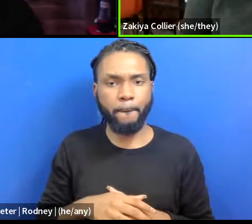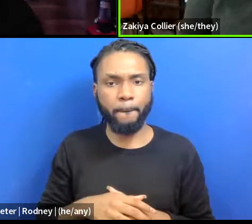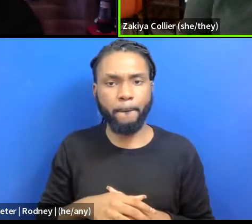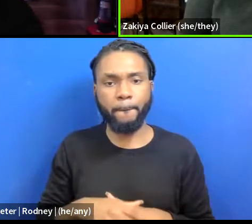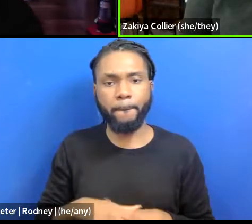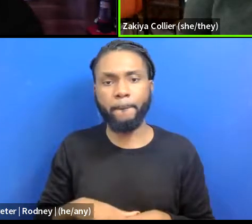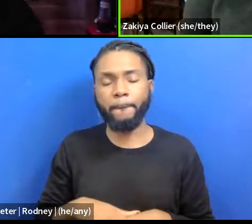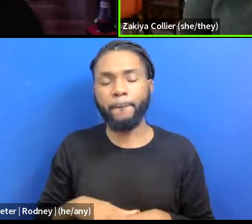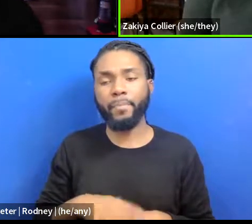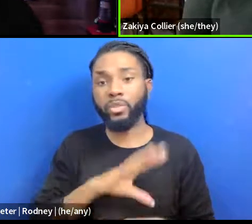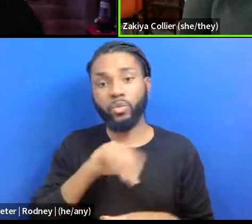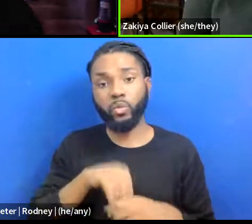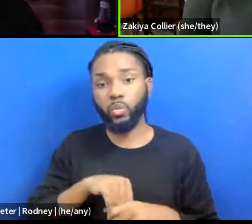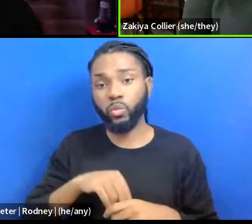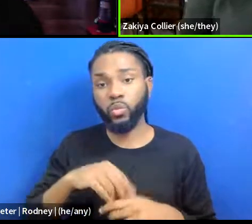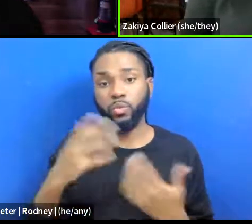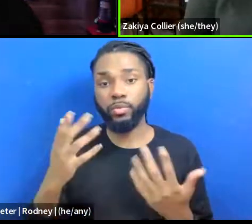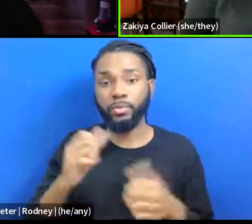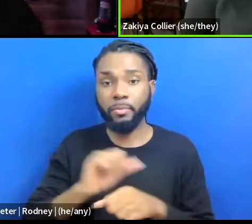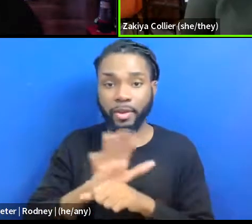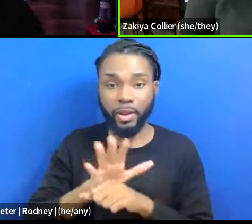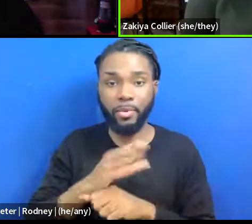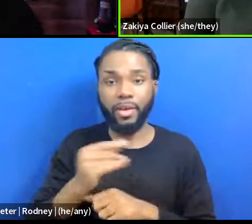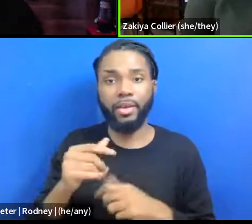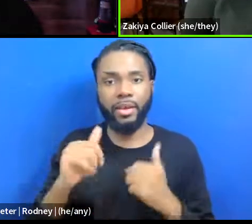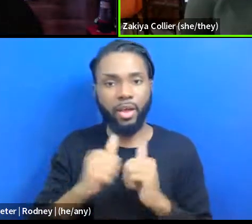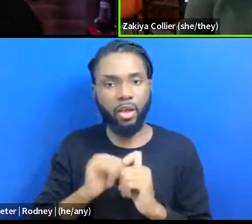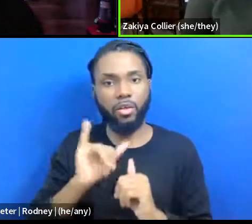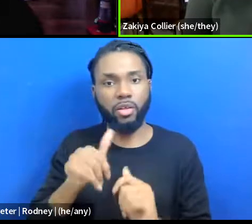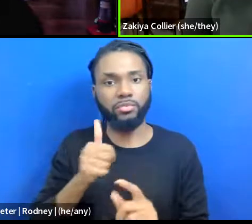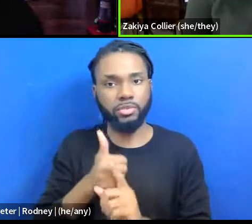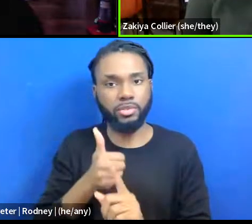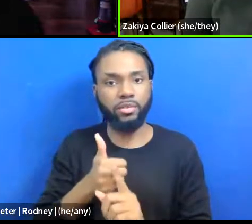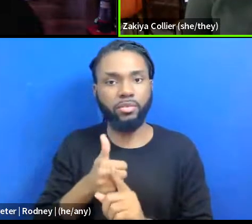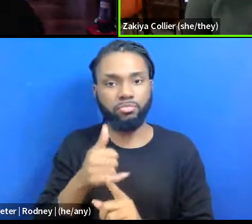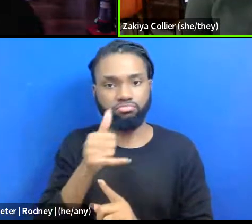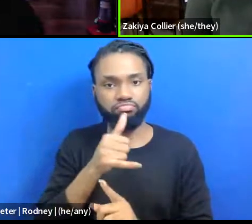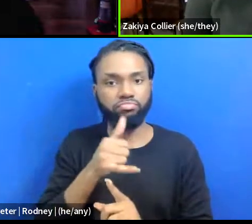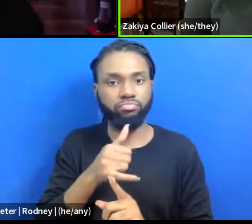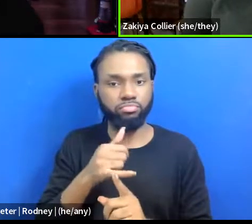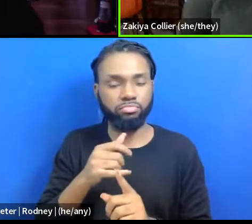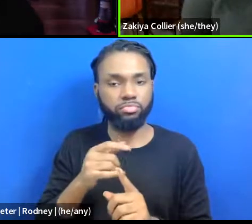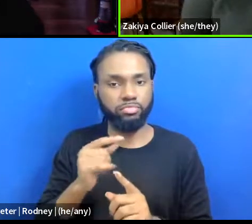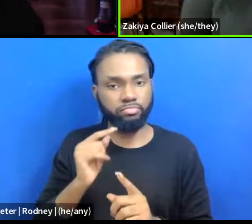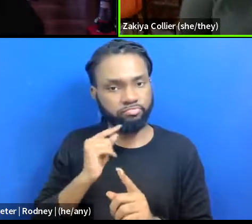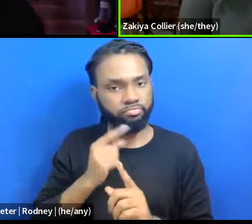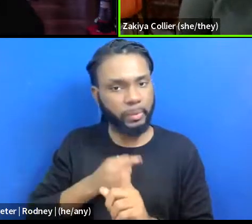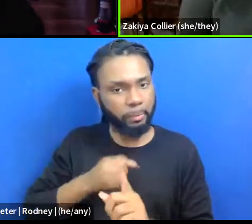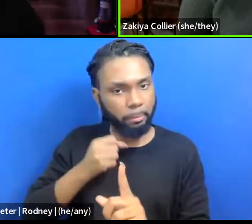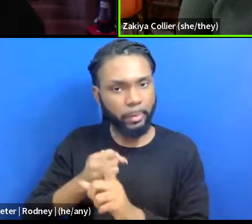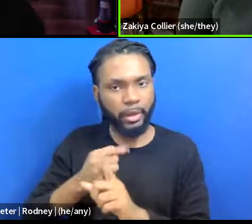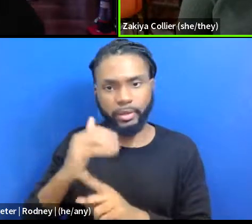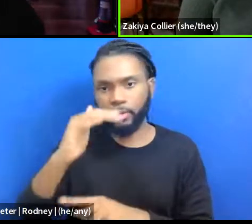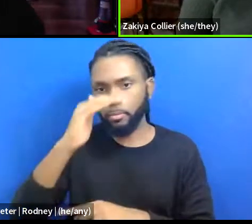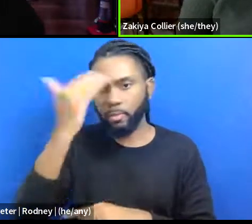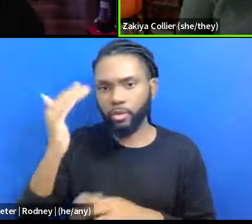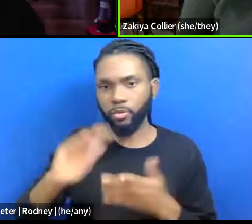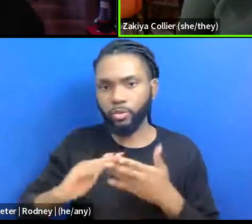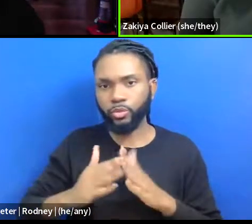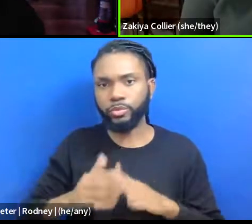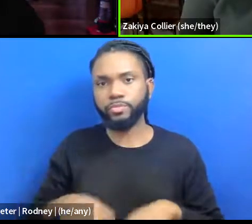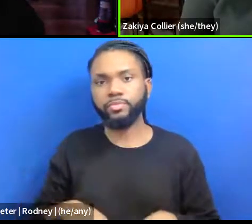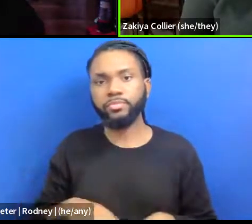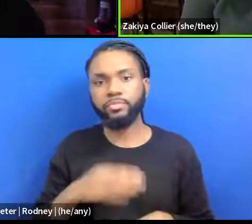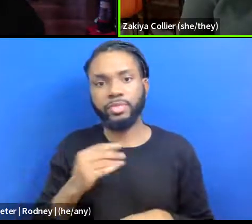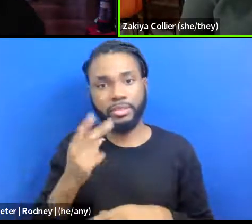pandemic, uh, and the ways that it was disproportionate, disproportionately affecting black communities, um, seeing that